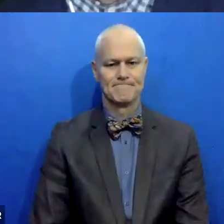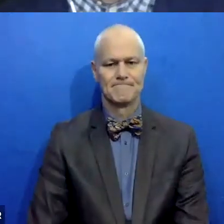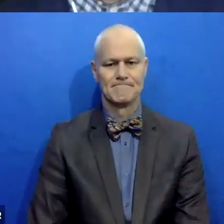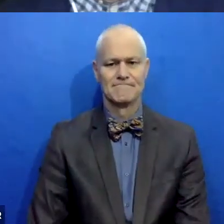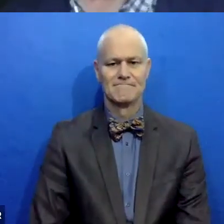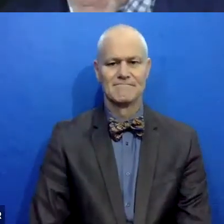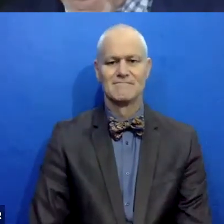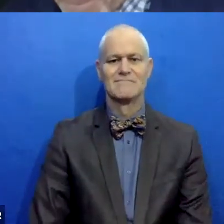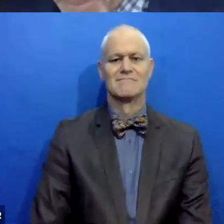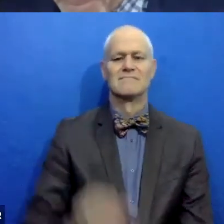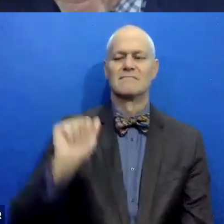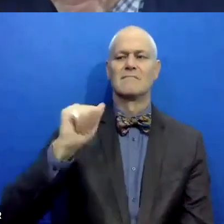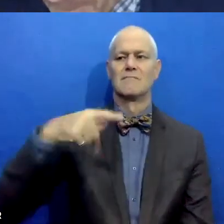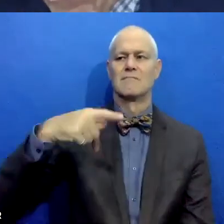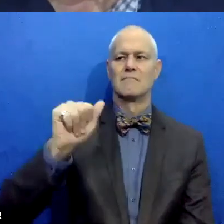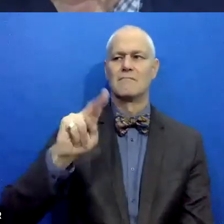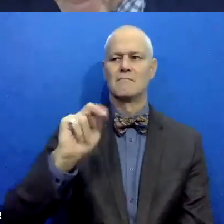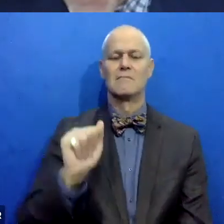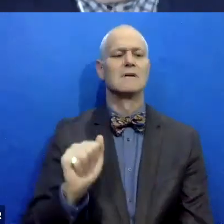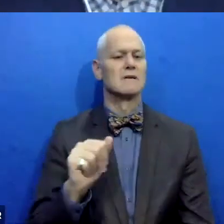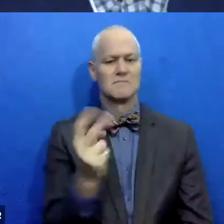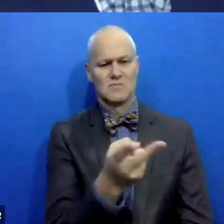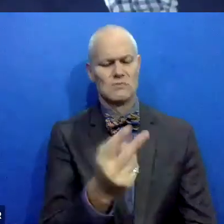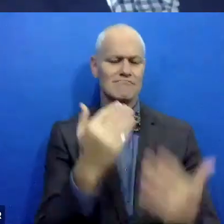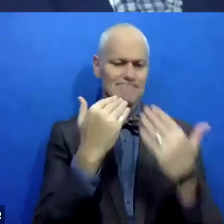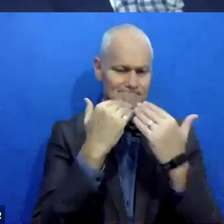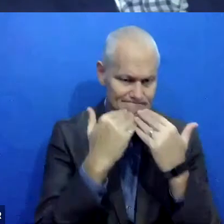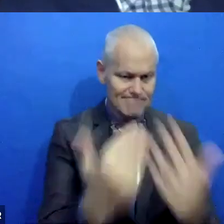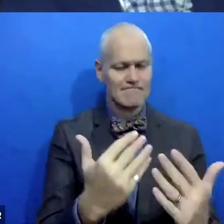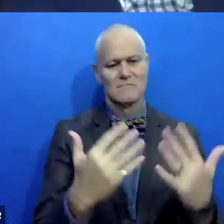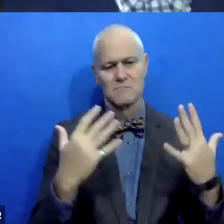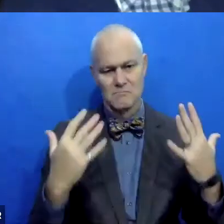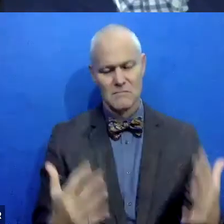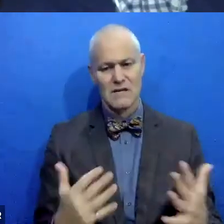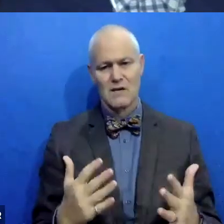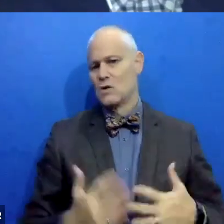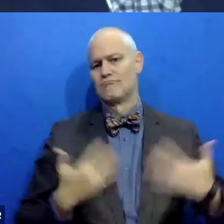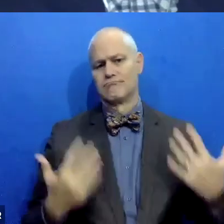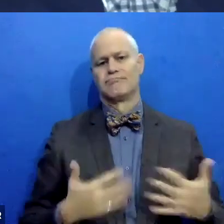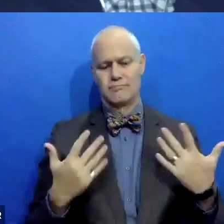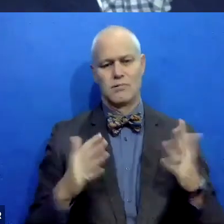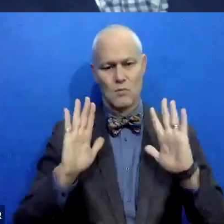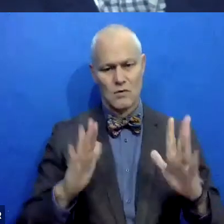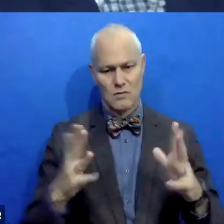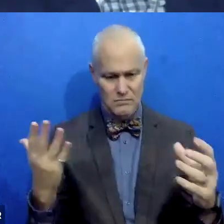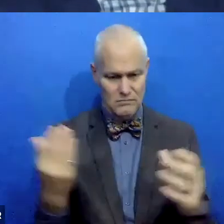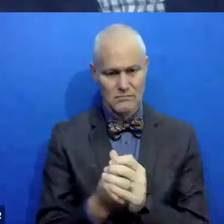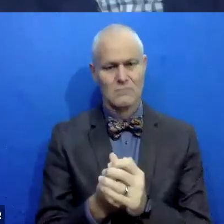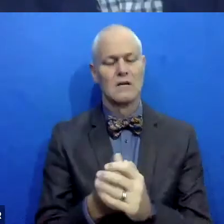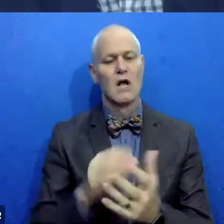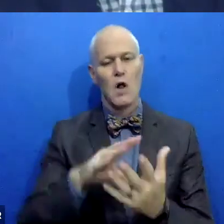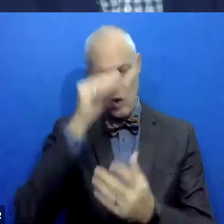Well, thank you both so much. I think this was really wonderful and I'm really glad that we all have this opportunity to learn from both of you.